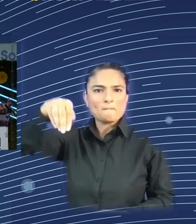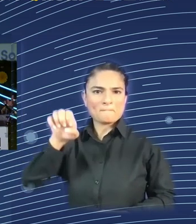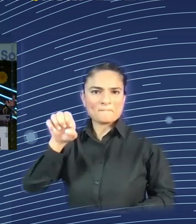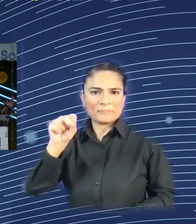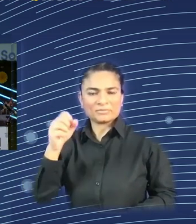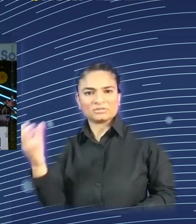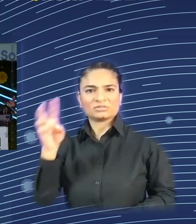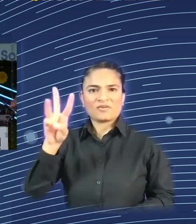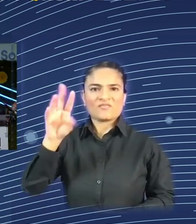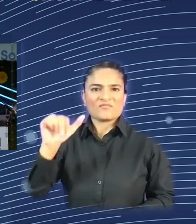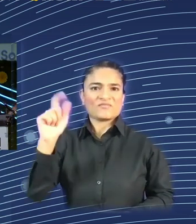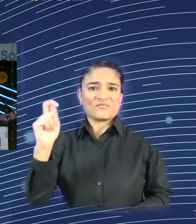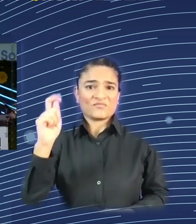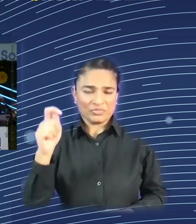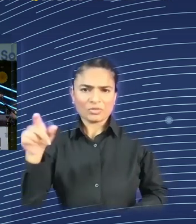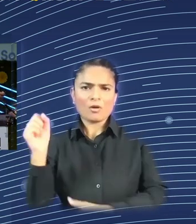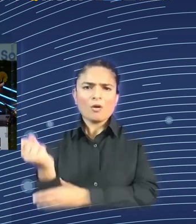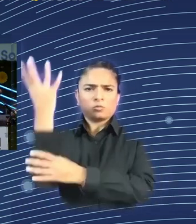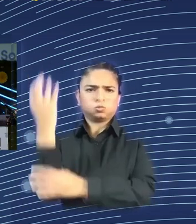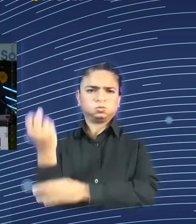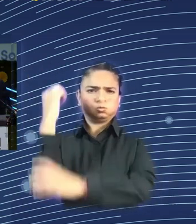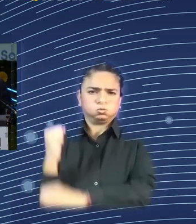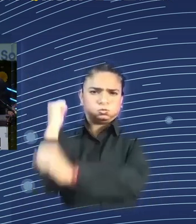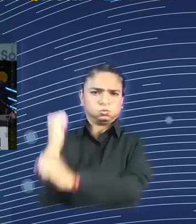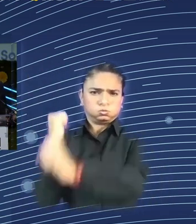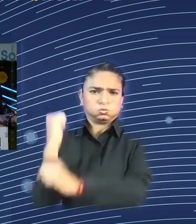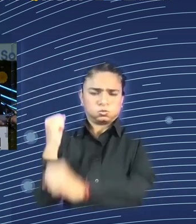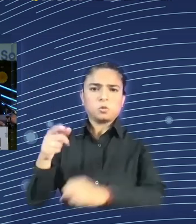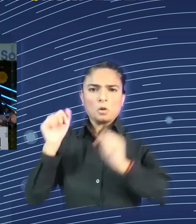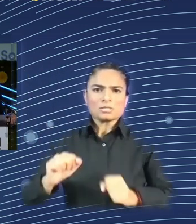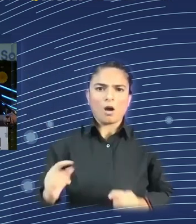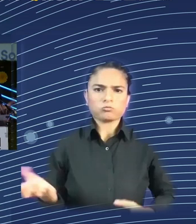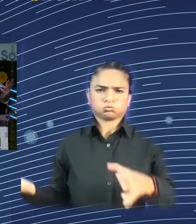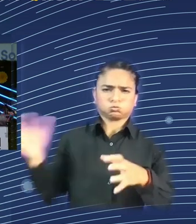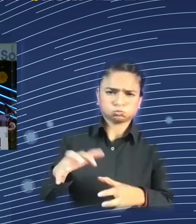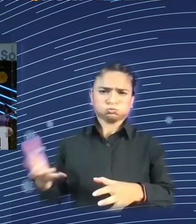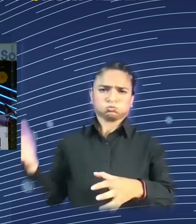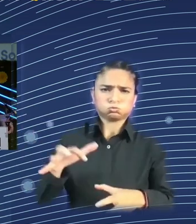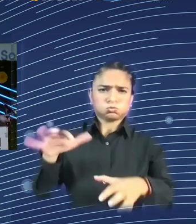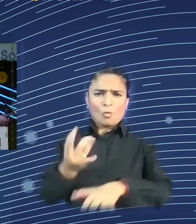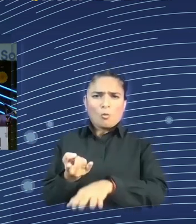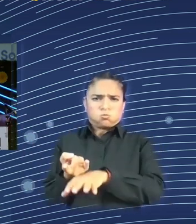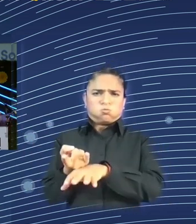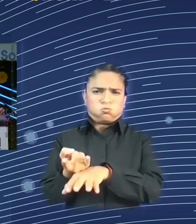faster. I don't know how, where I have to point this to change, but there you go.